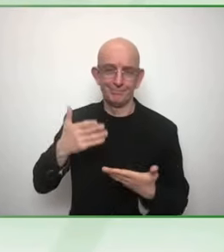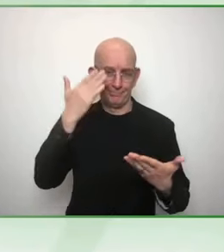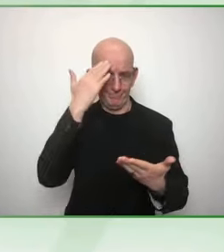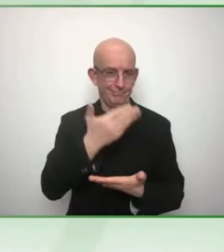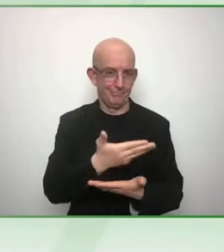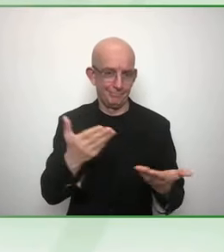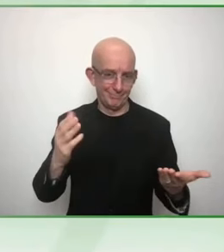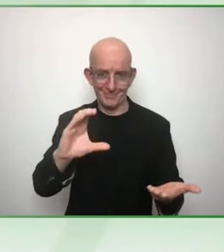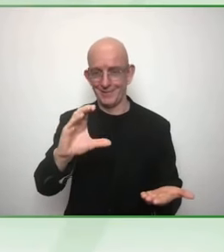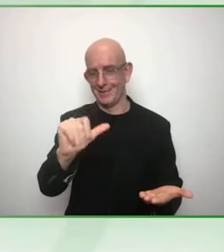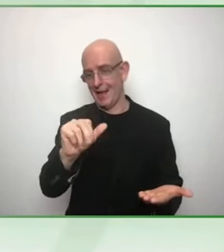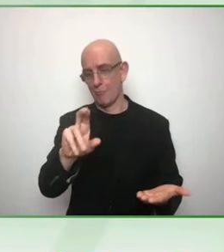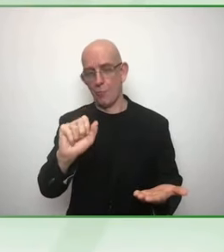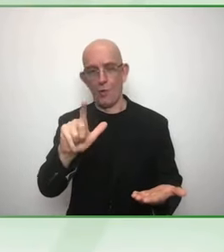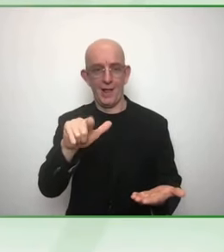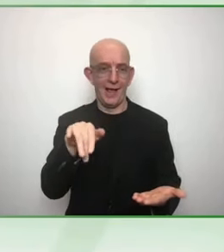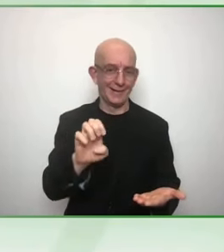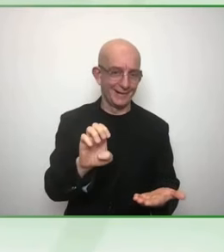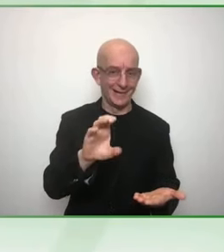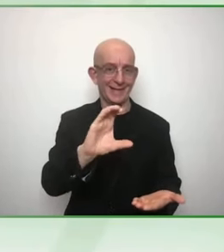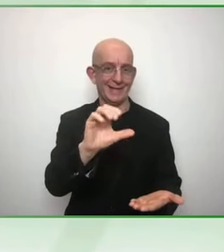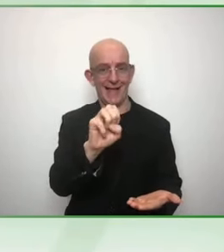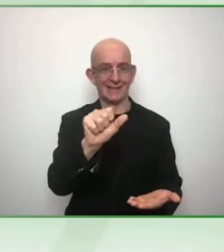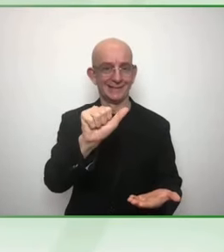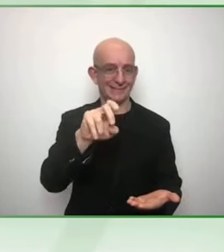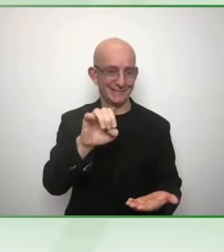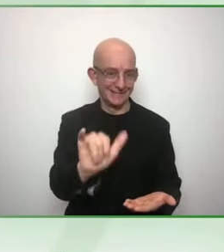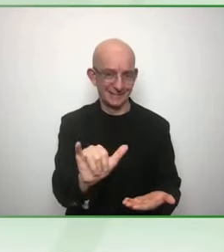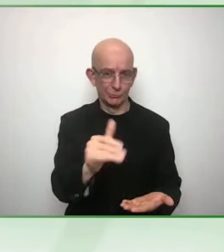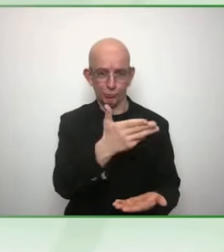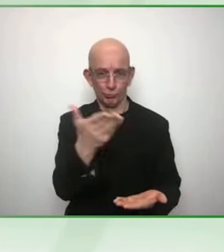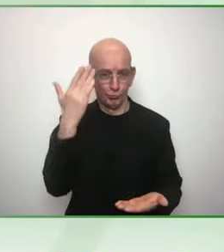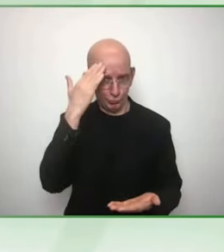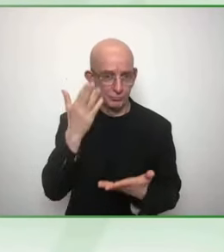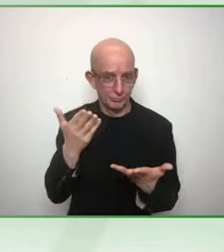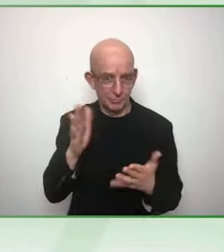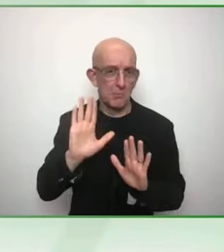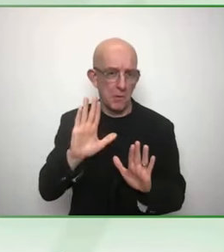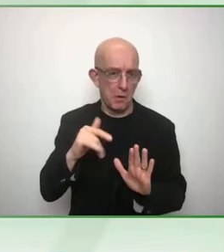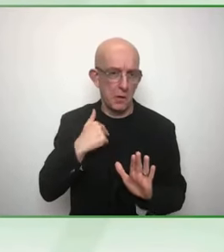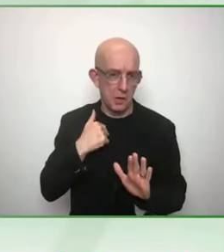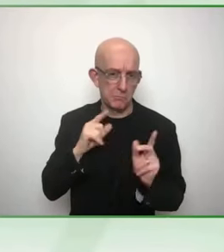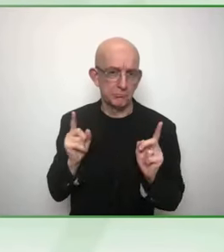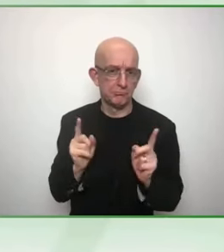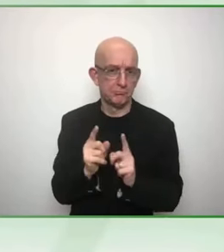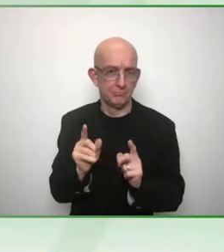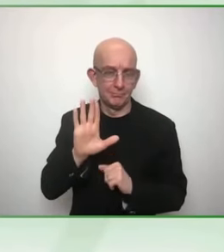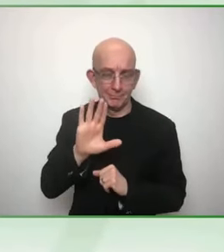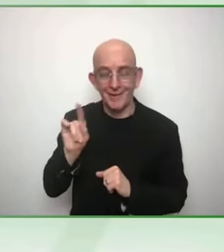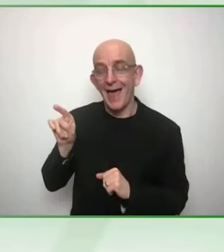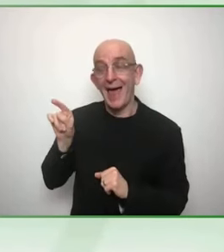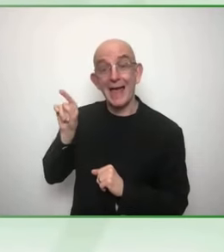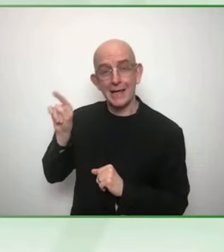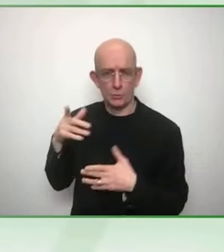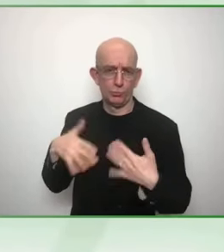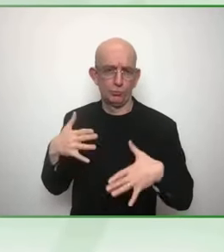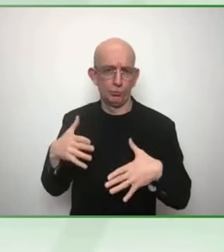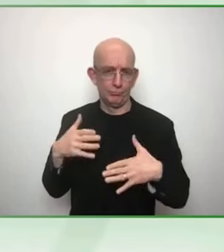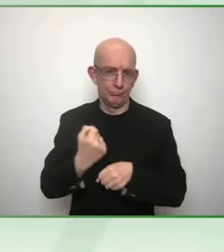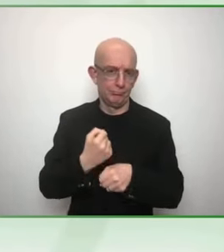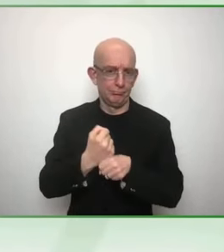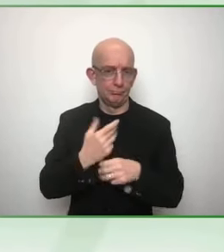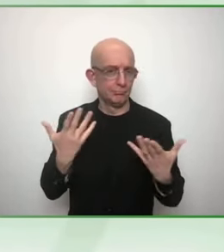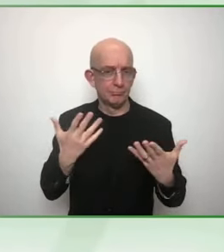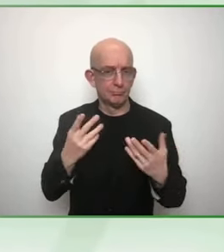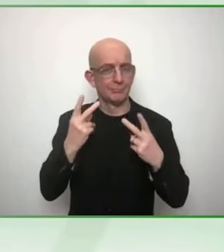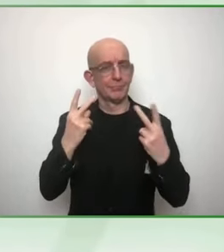of the conversation today. What I think is so impressive about Caroline and the Valuable 500 is she launched it at